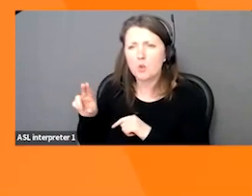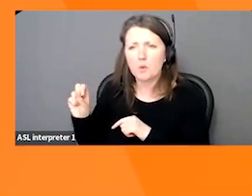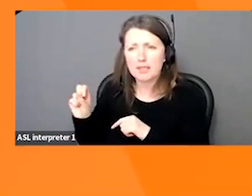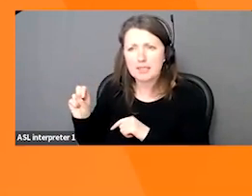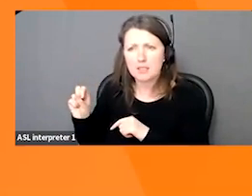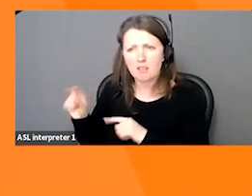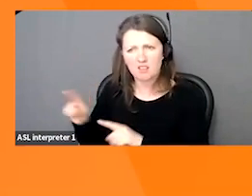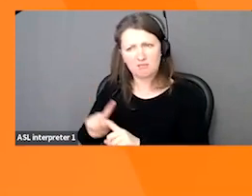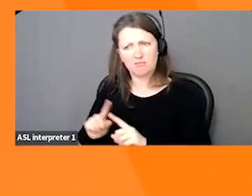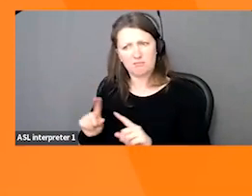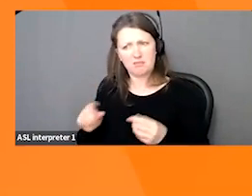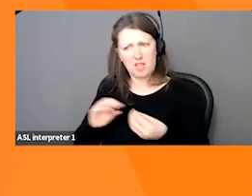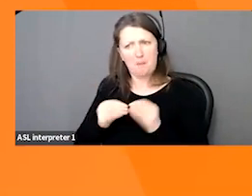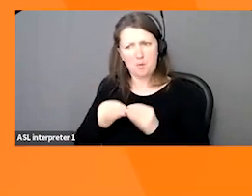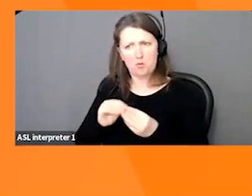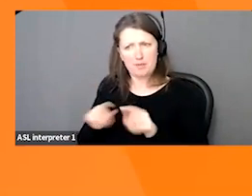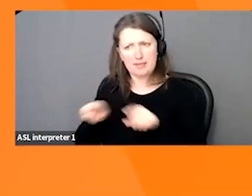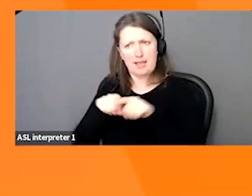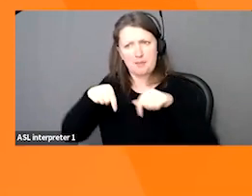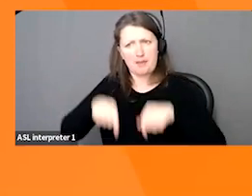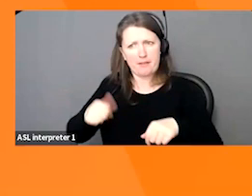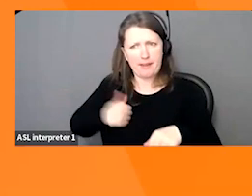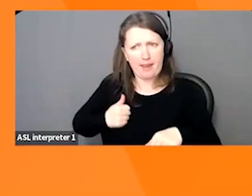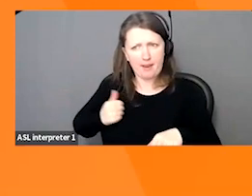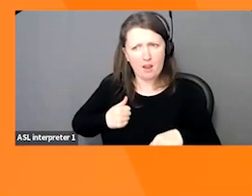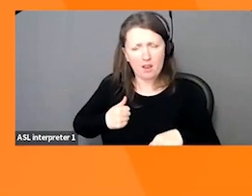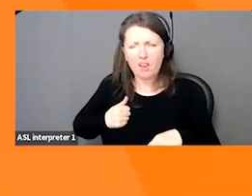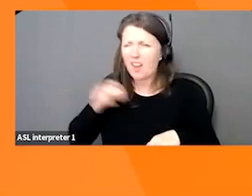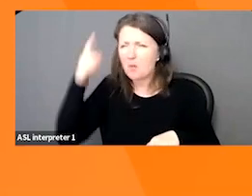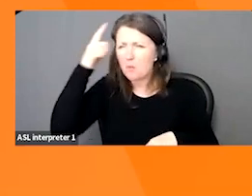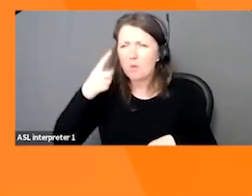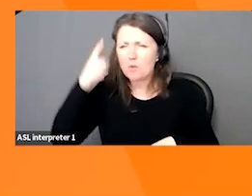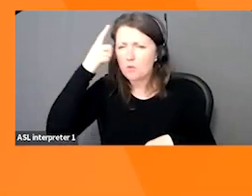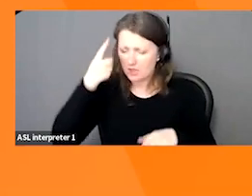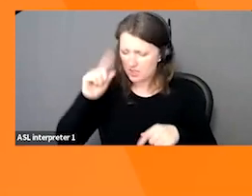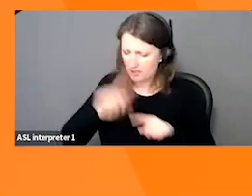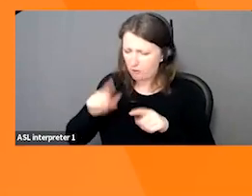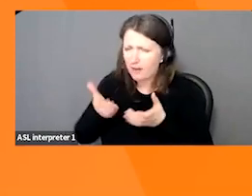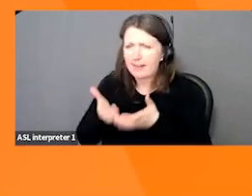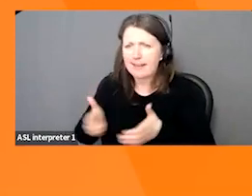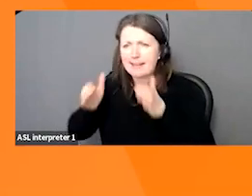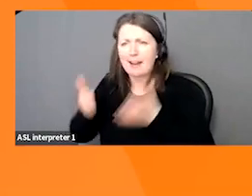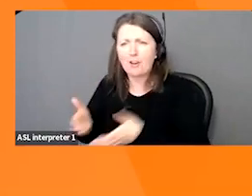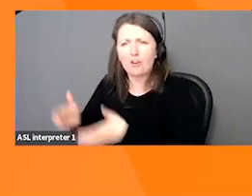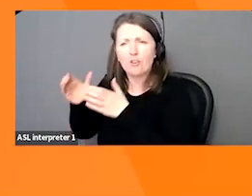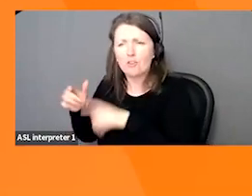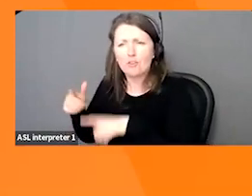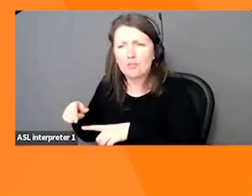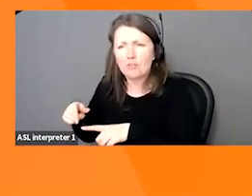part is asking if barcoding for containers is required. First, for the US,